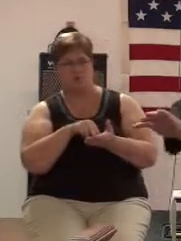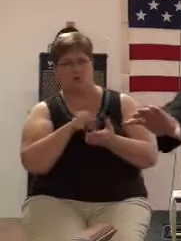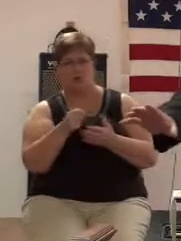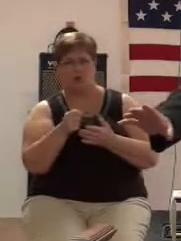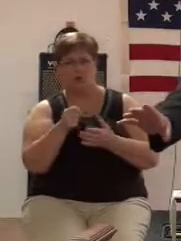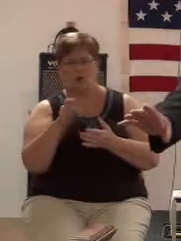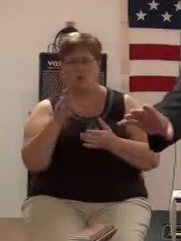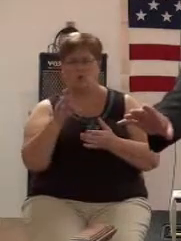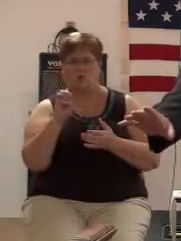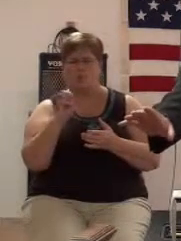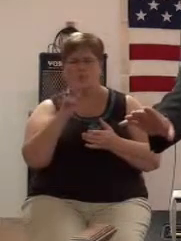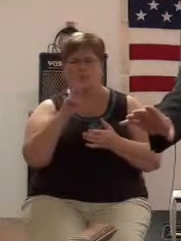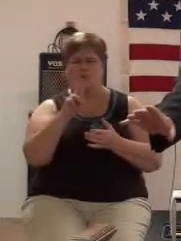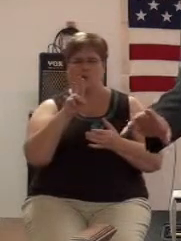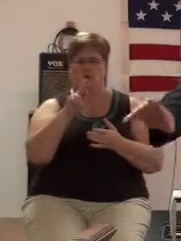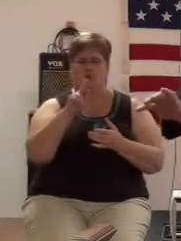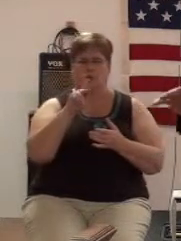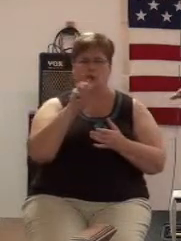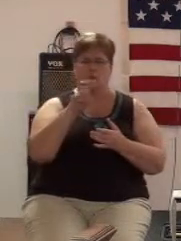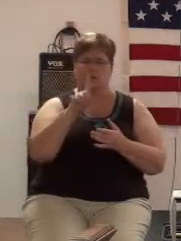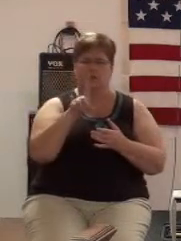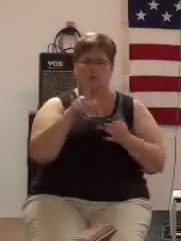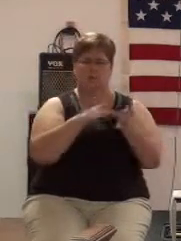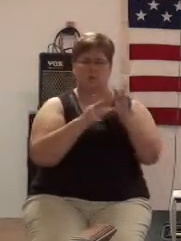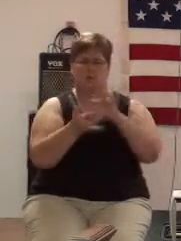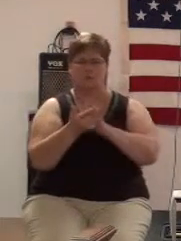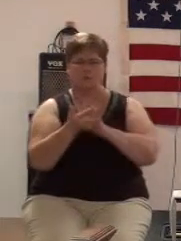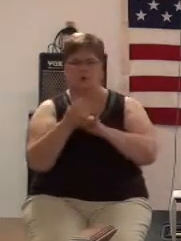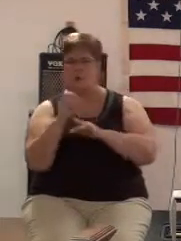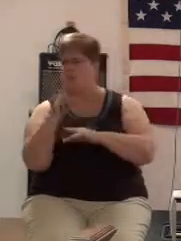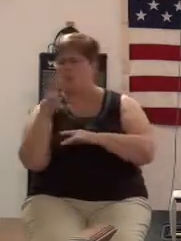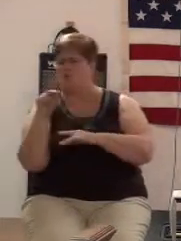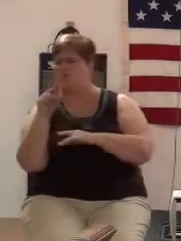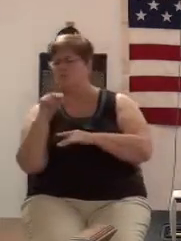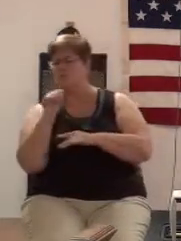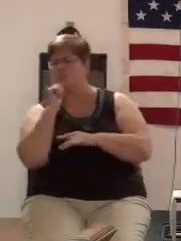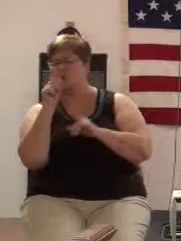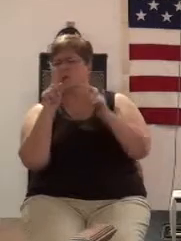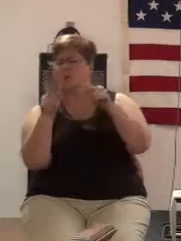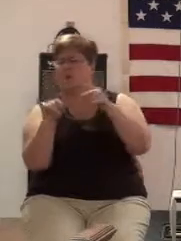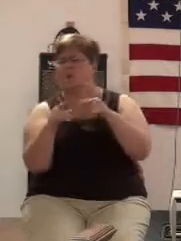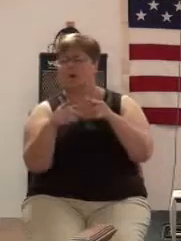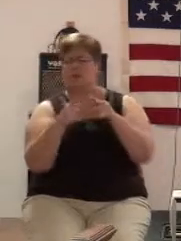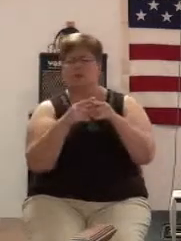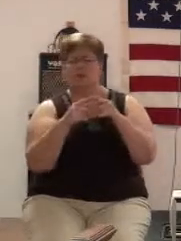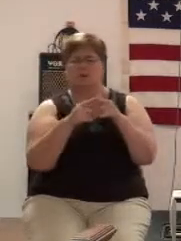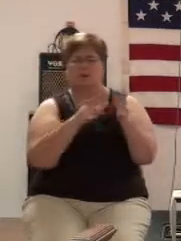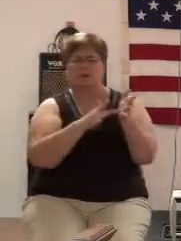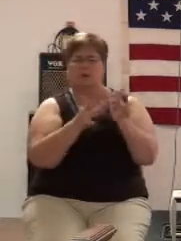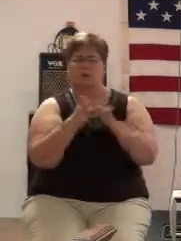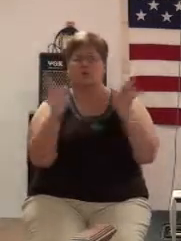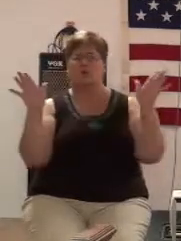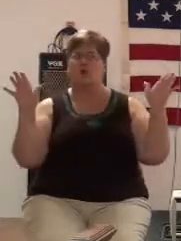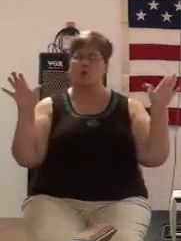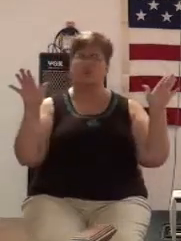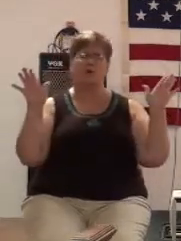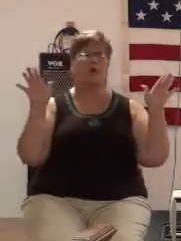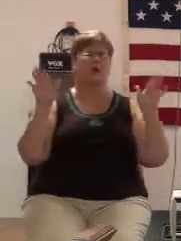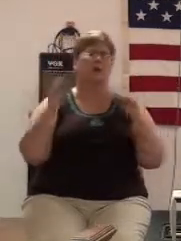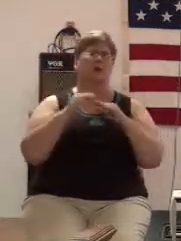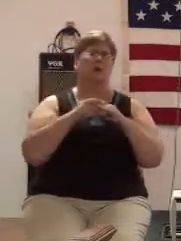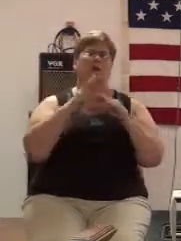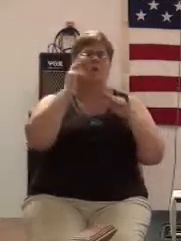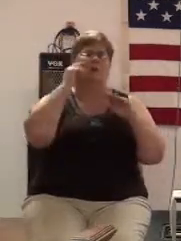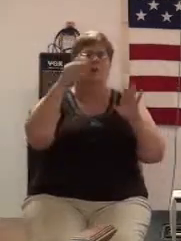he rebuked Jesus. Oh no you're not going to be crucified you're not and he looked